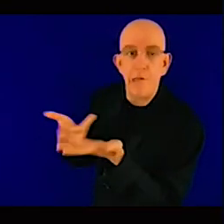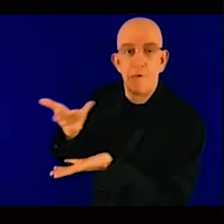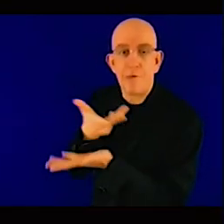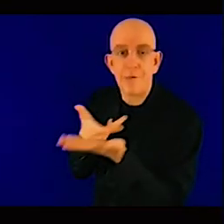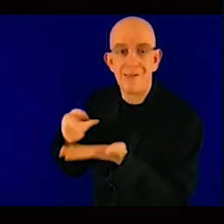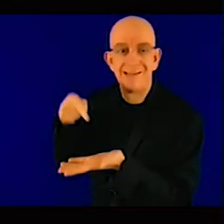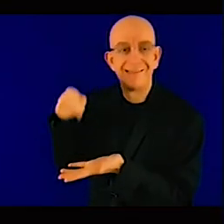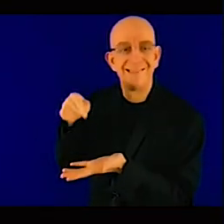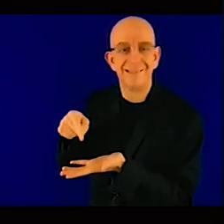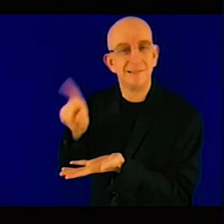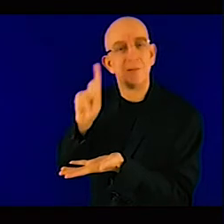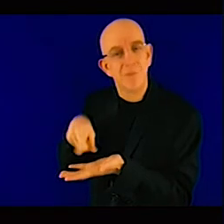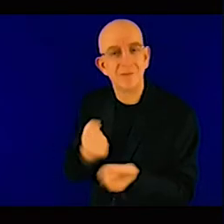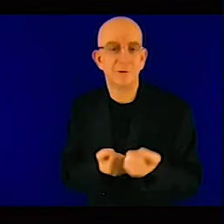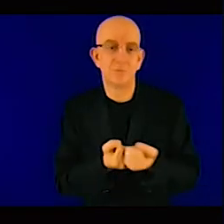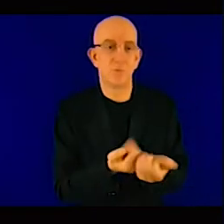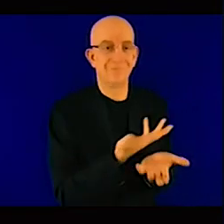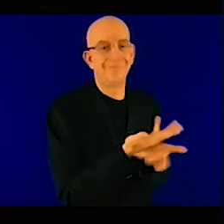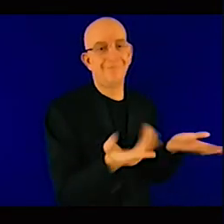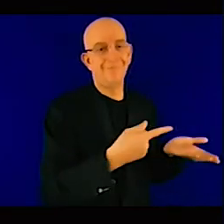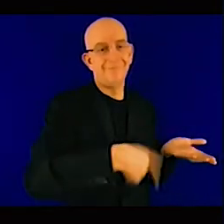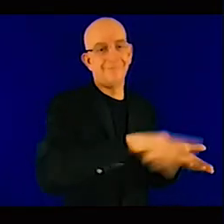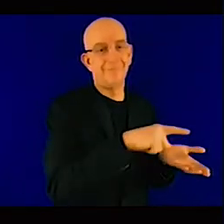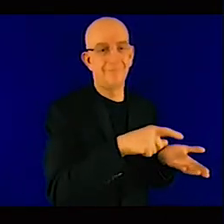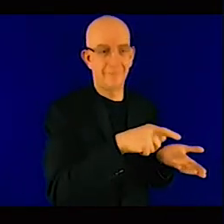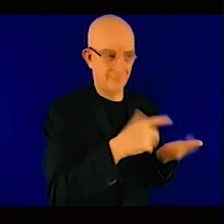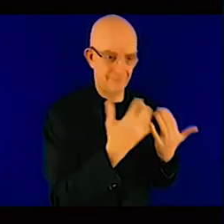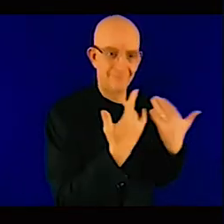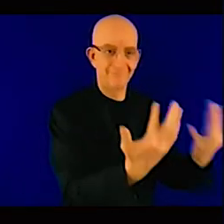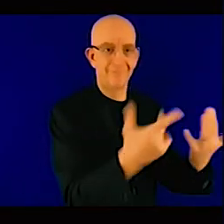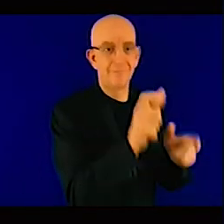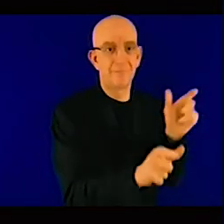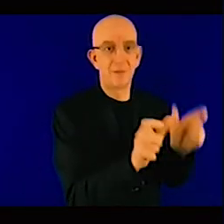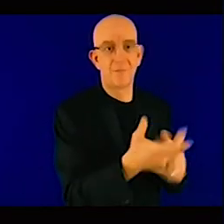there needs to be that support for the public sector to get things done